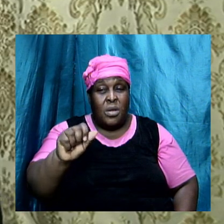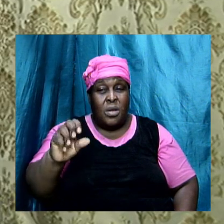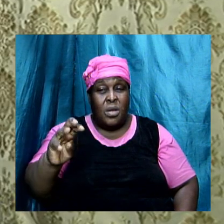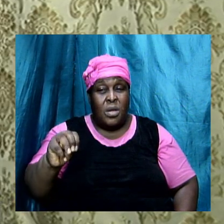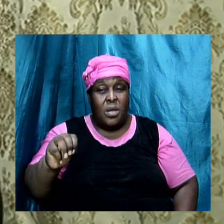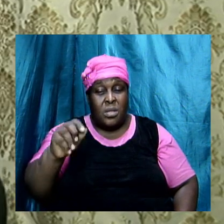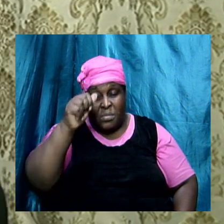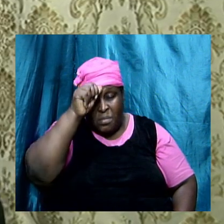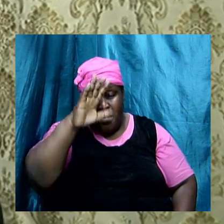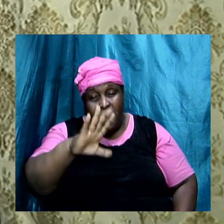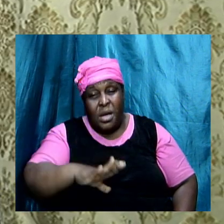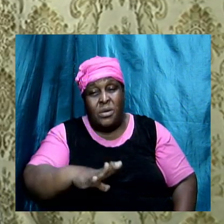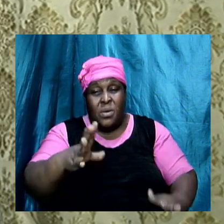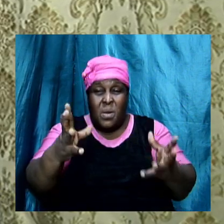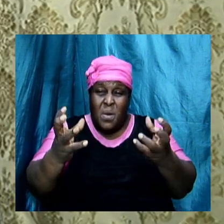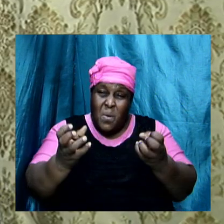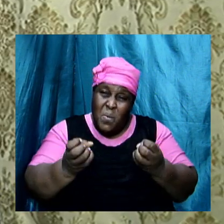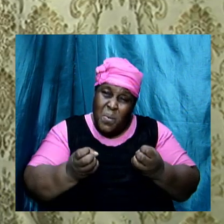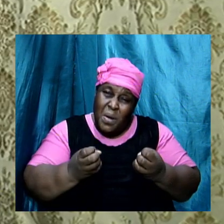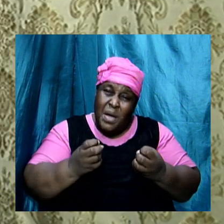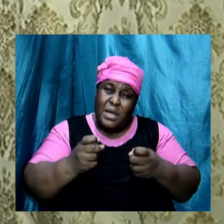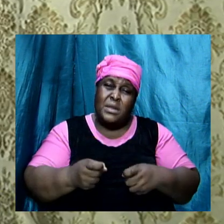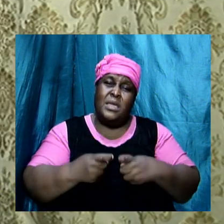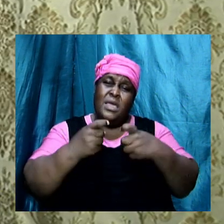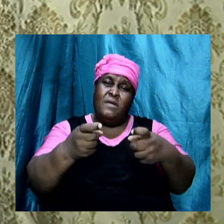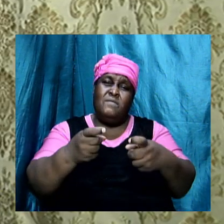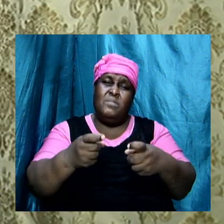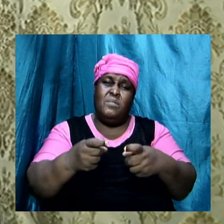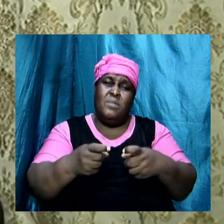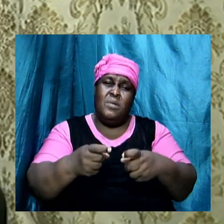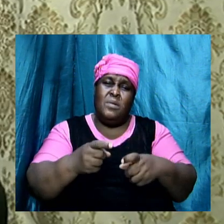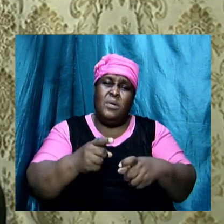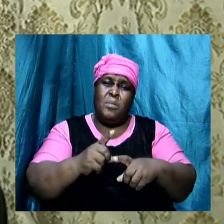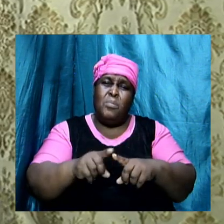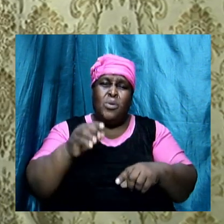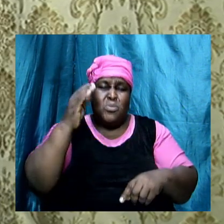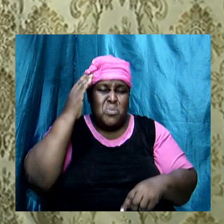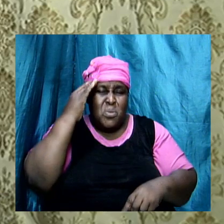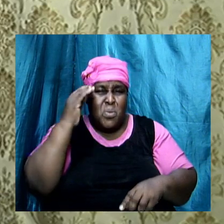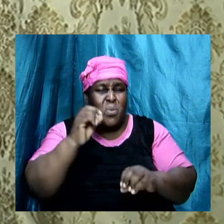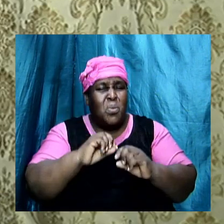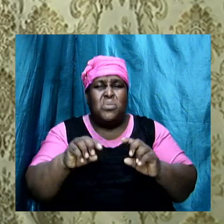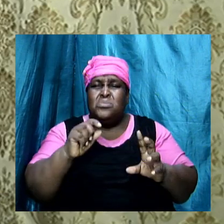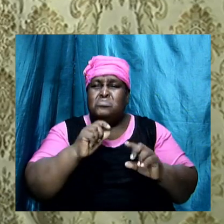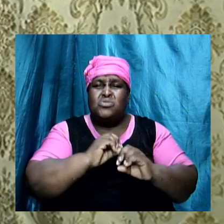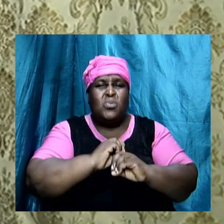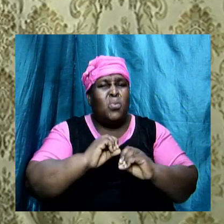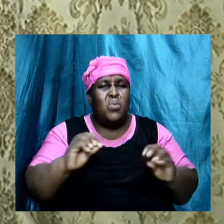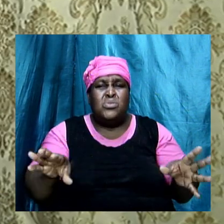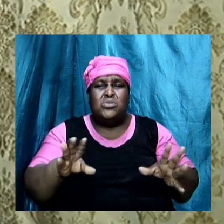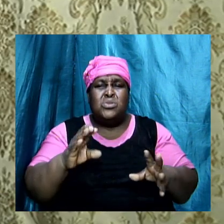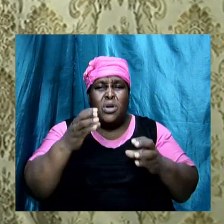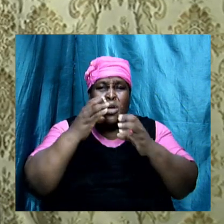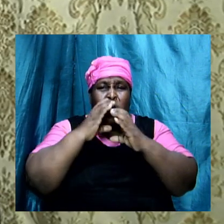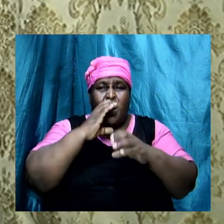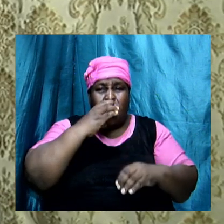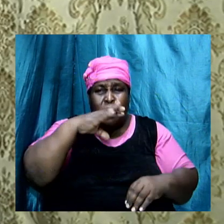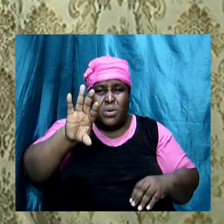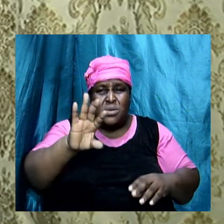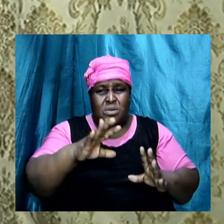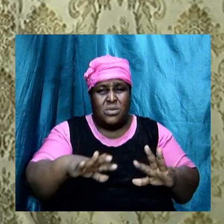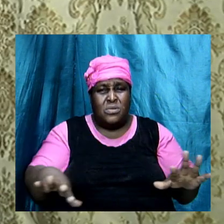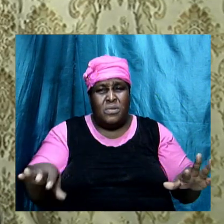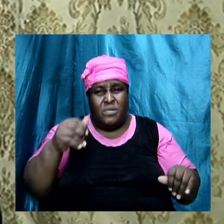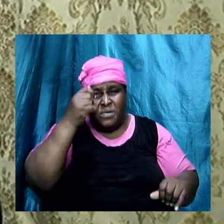recognized that he could not curse the children of God. And so the Bible in Numbers 25, 1 to 3,